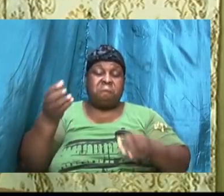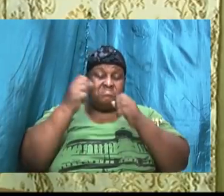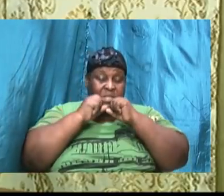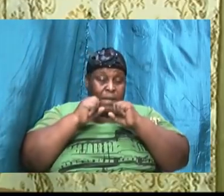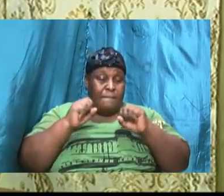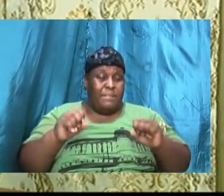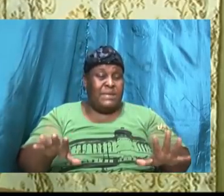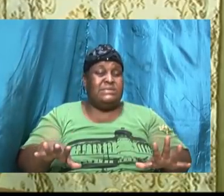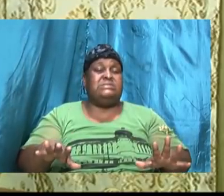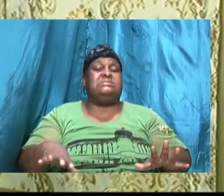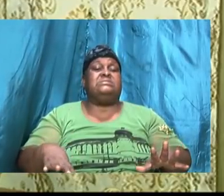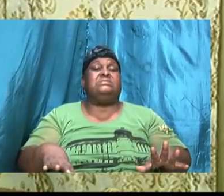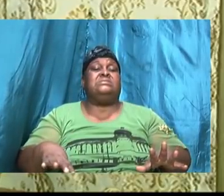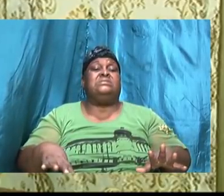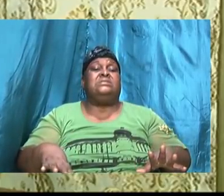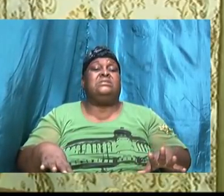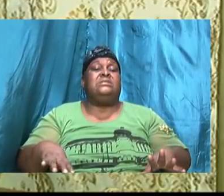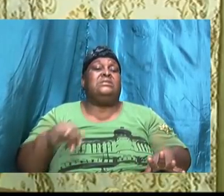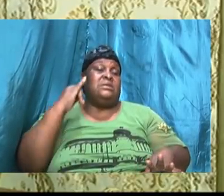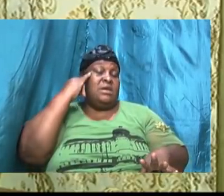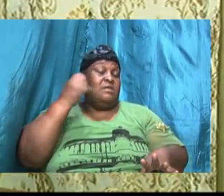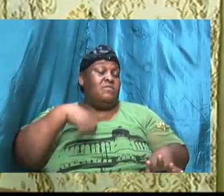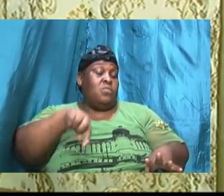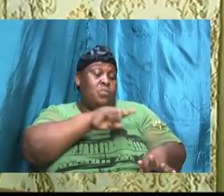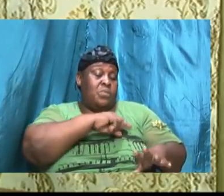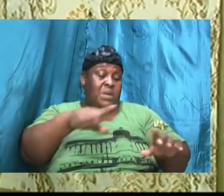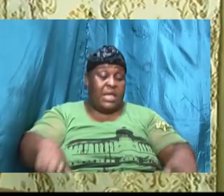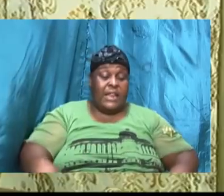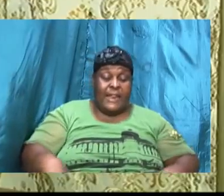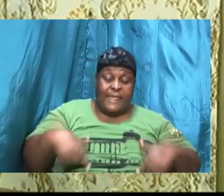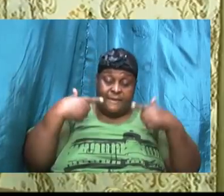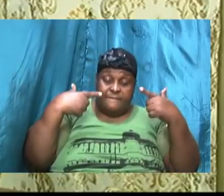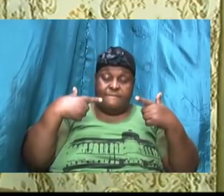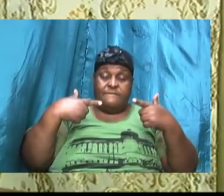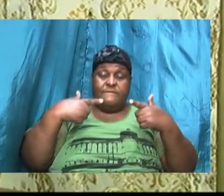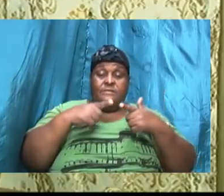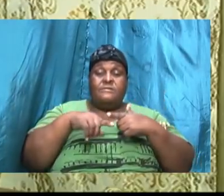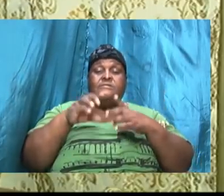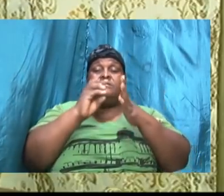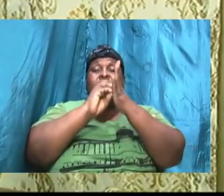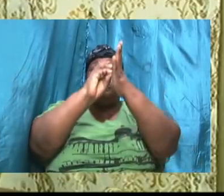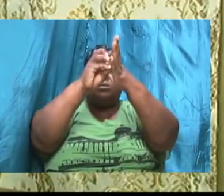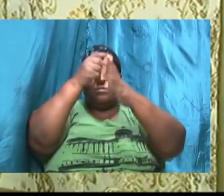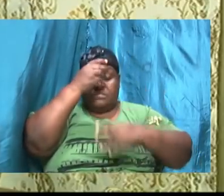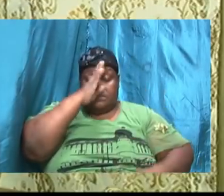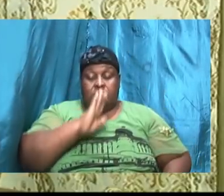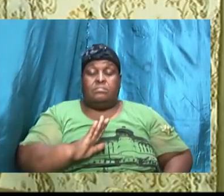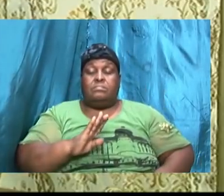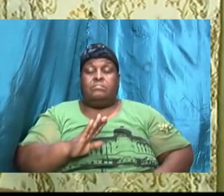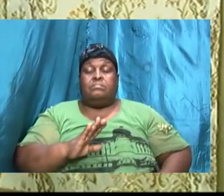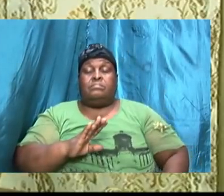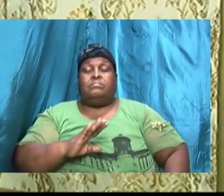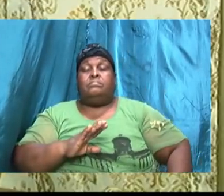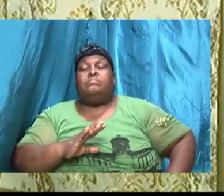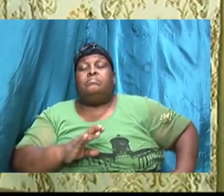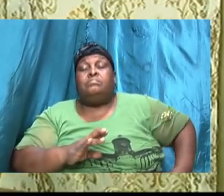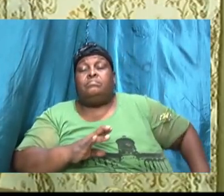is a blessing if we walk according to the will of God